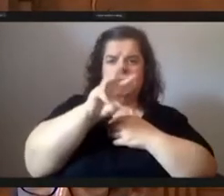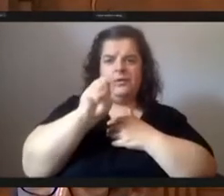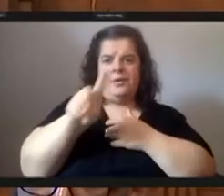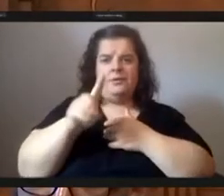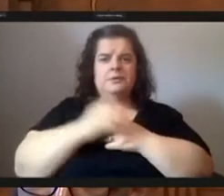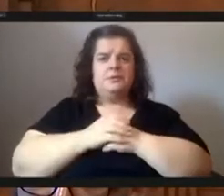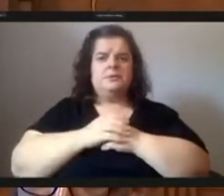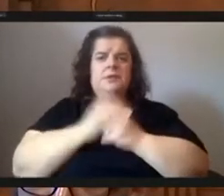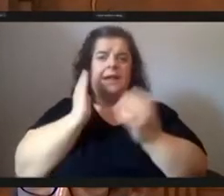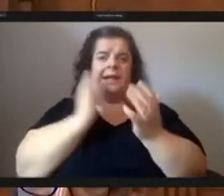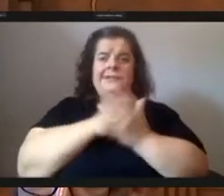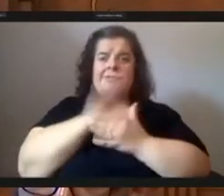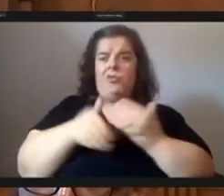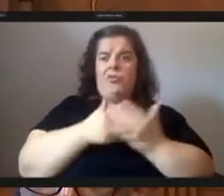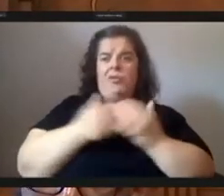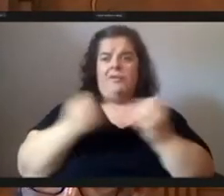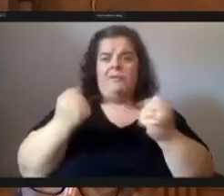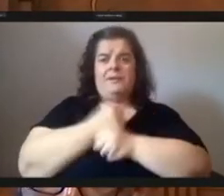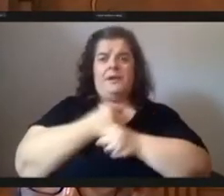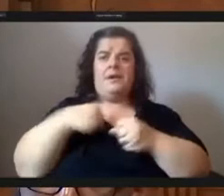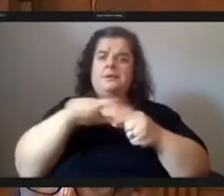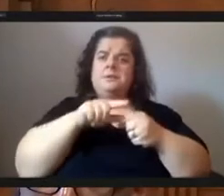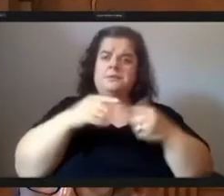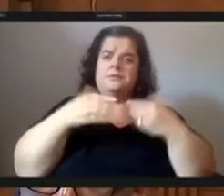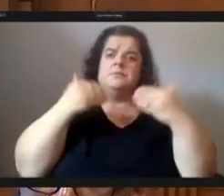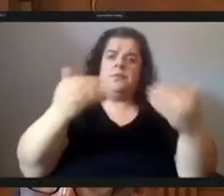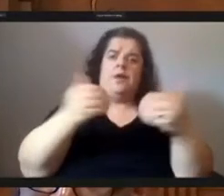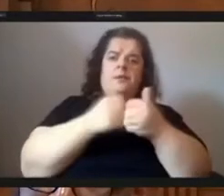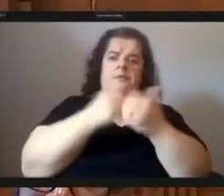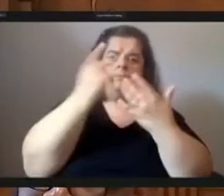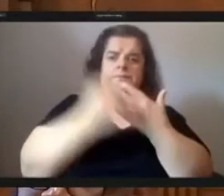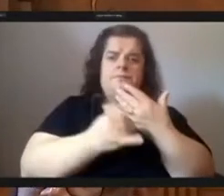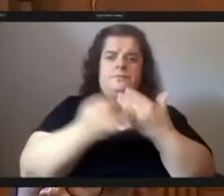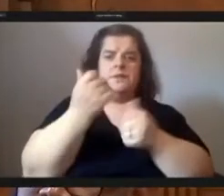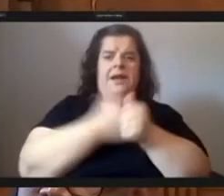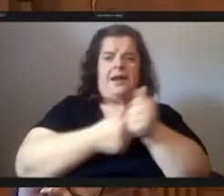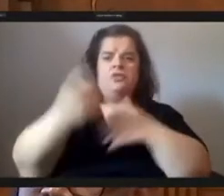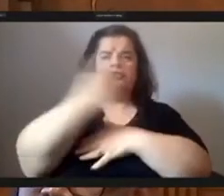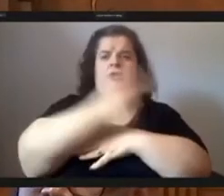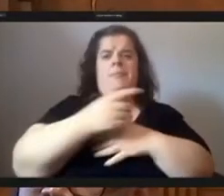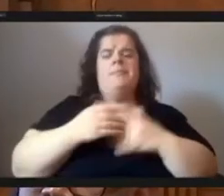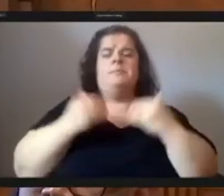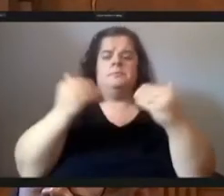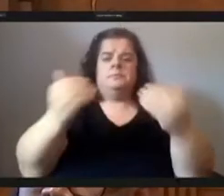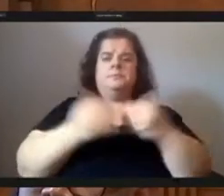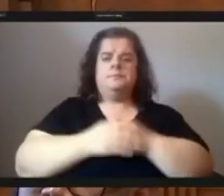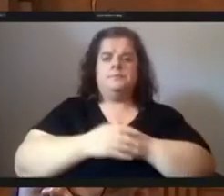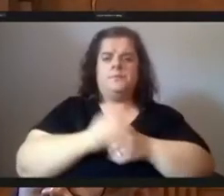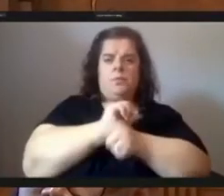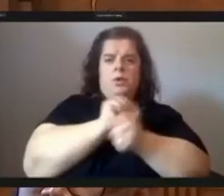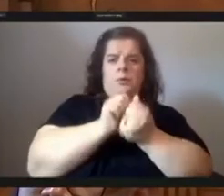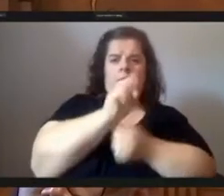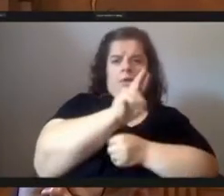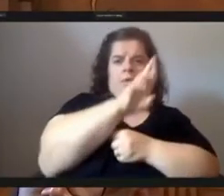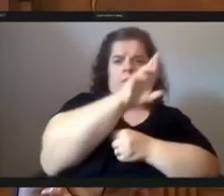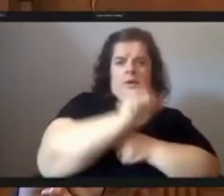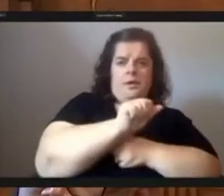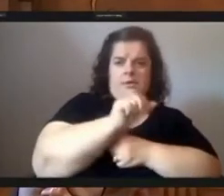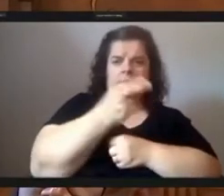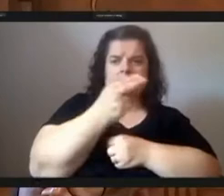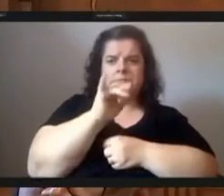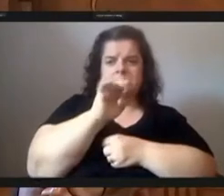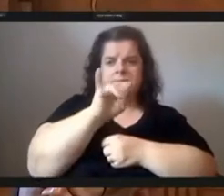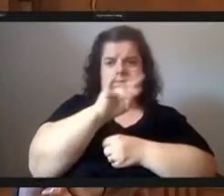all odds they are moving forward on this project each and every day working with the ura heinz macero